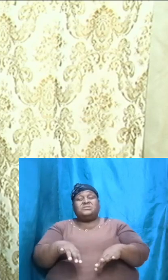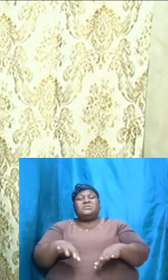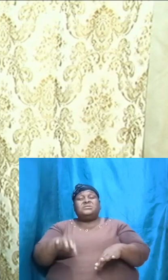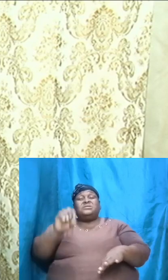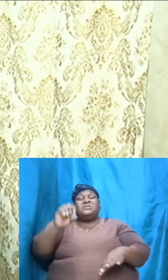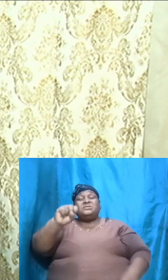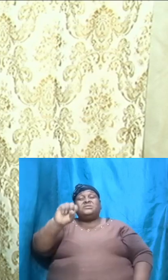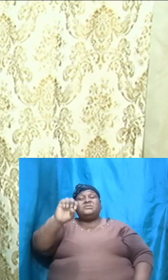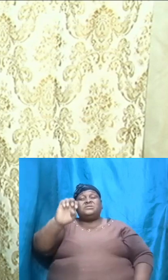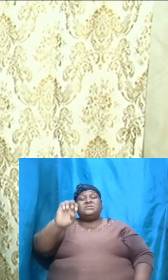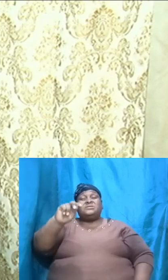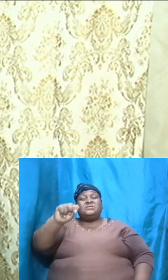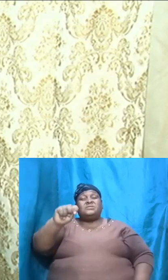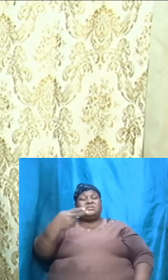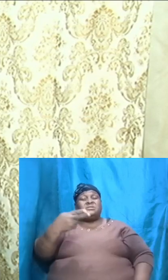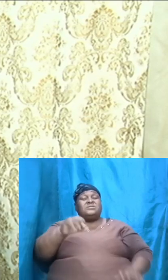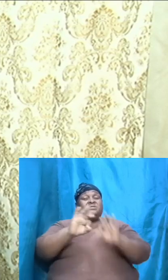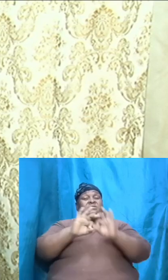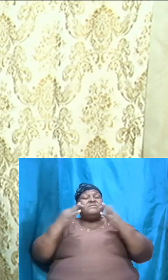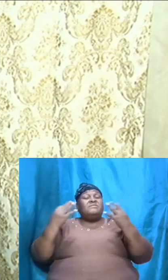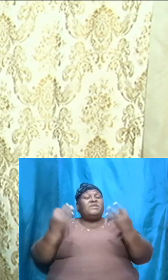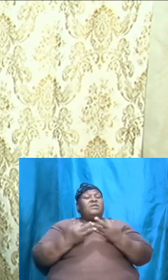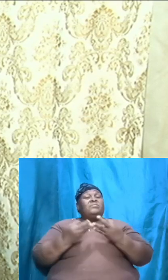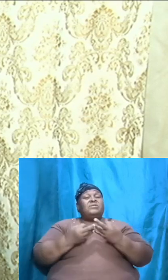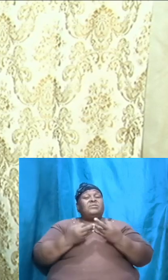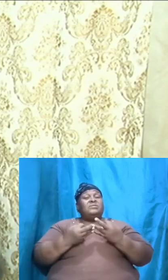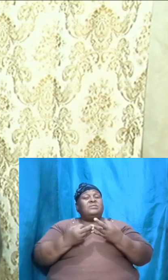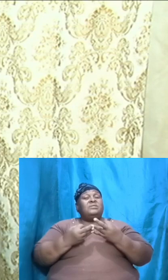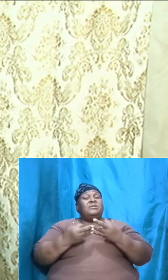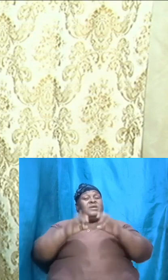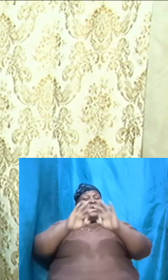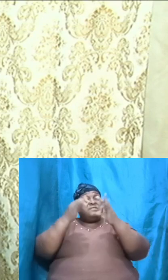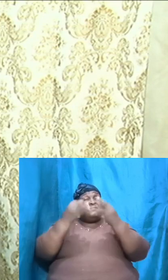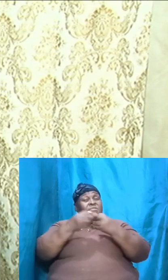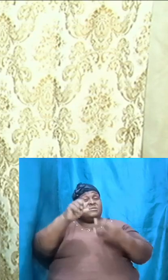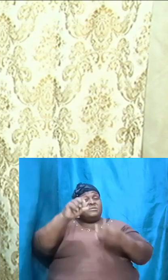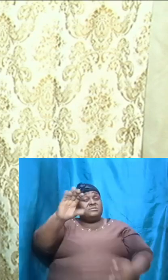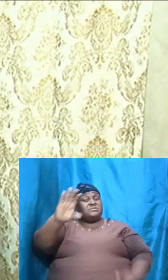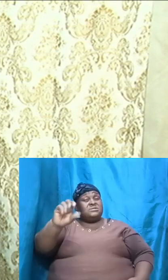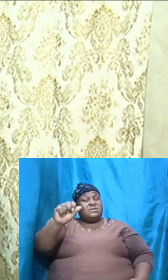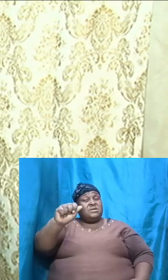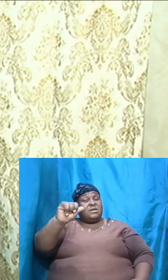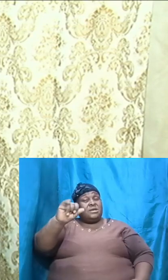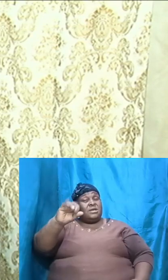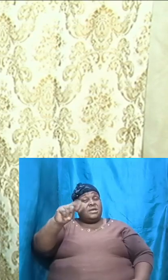Seth and the offspring of Cain, Seth was the godly